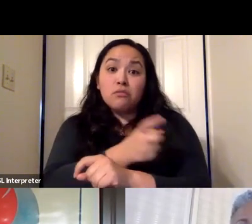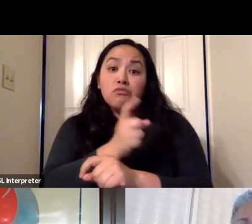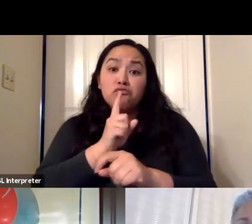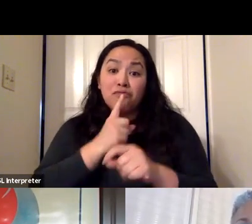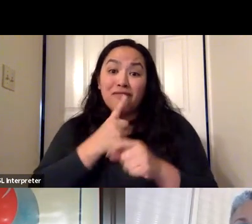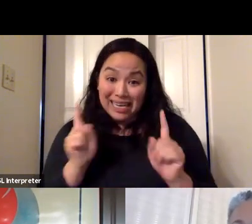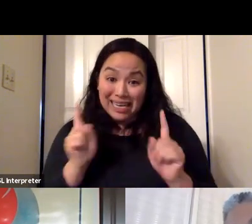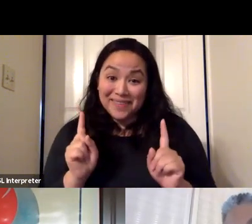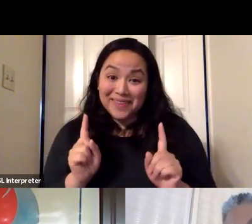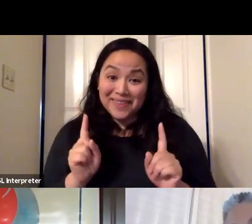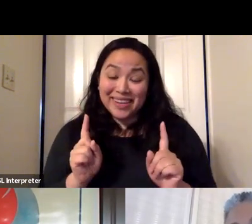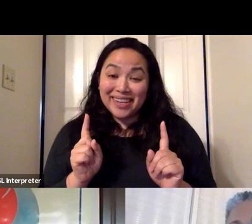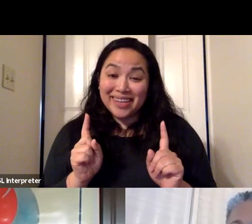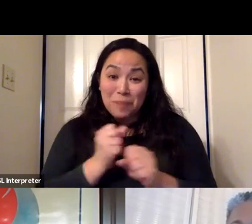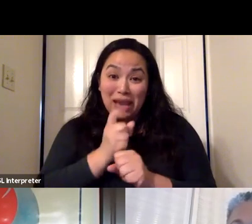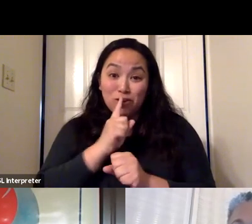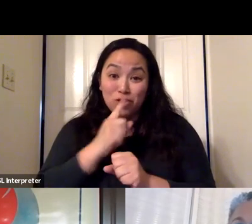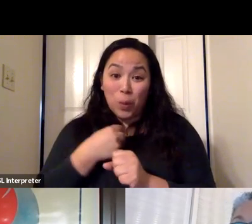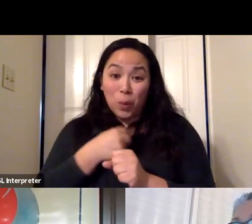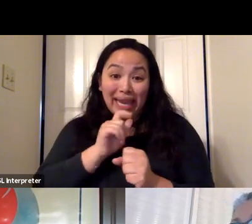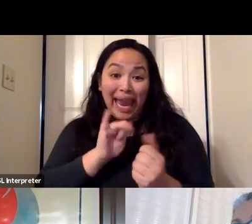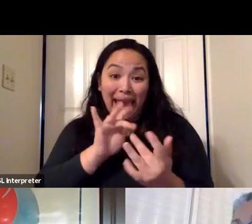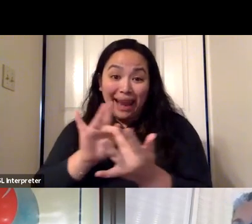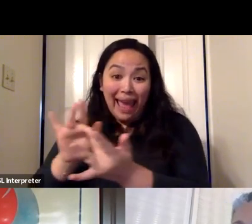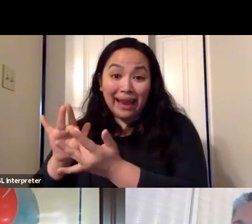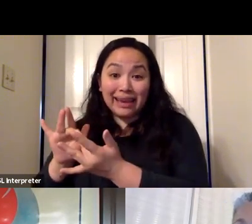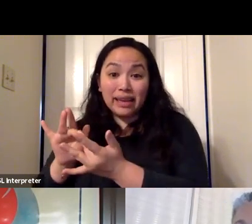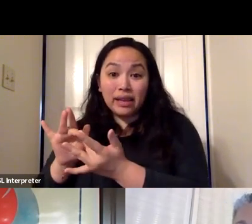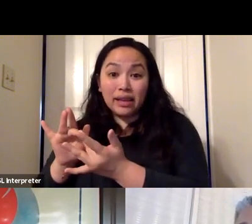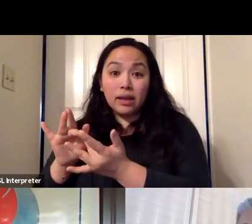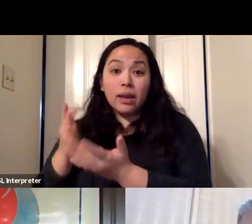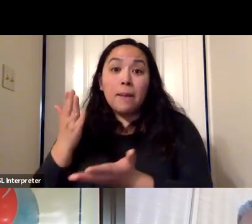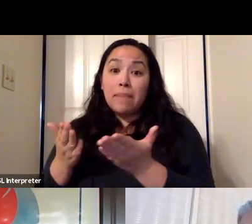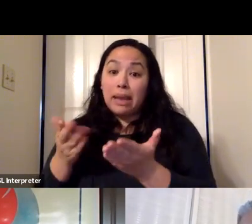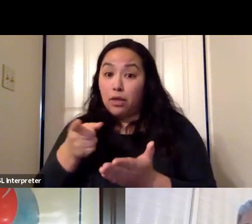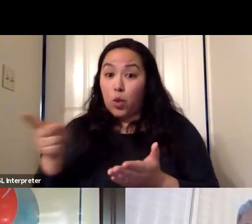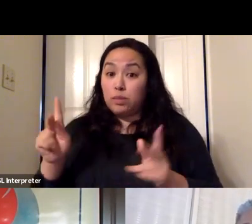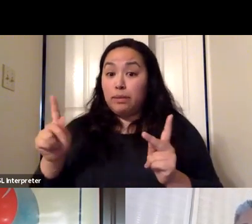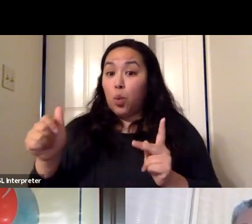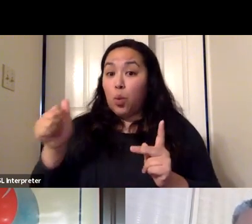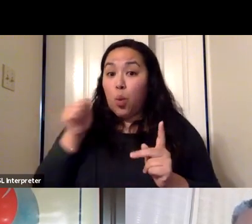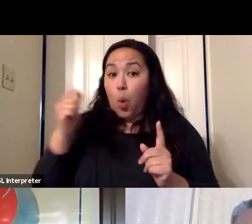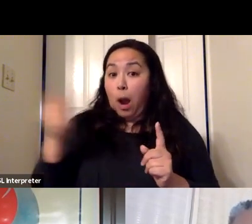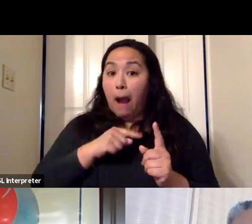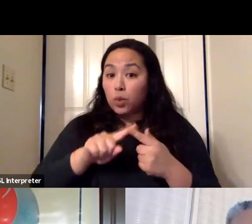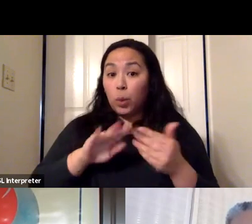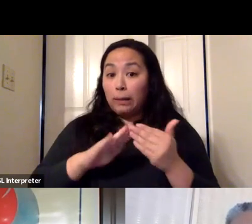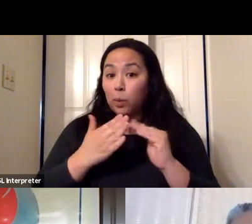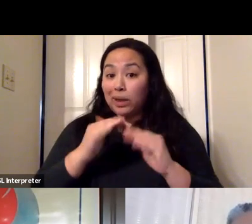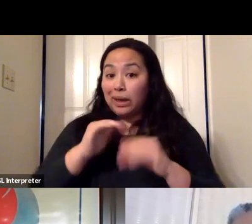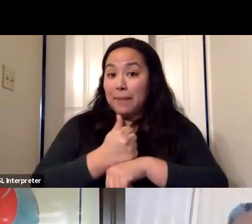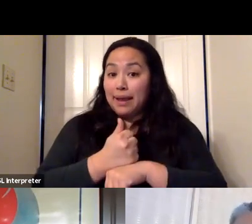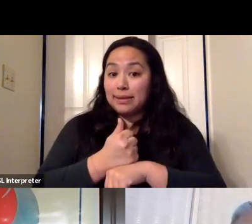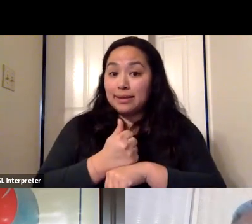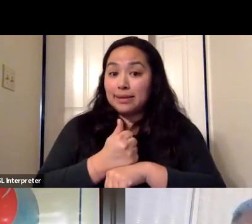at reaching people who would not come to a community based vaccine site, even if the community based